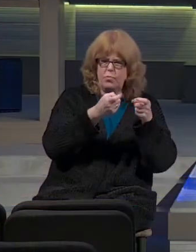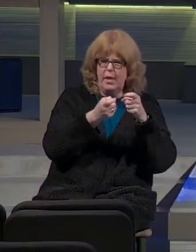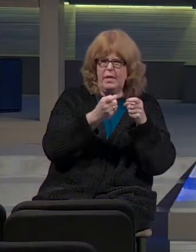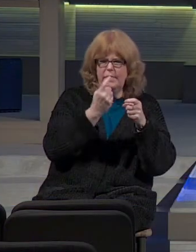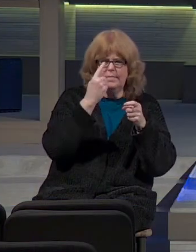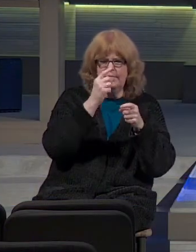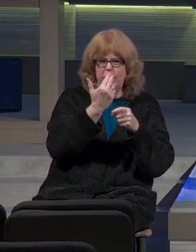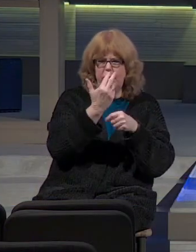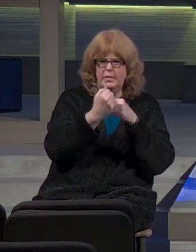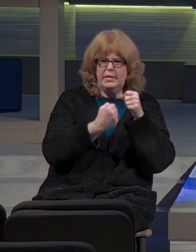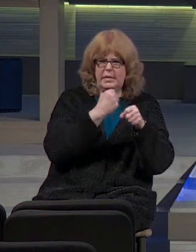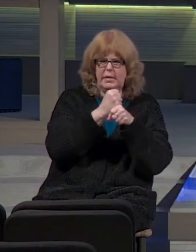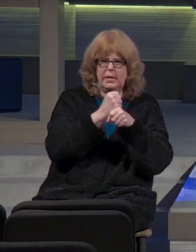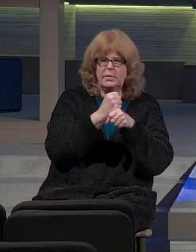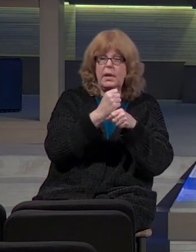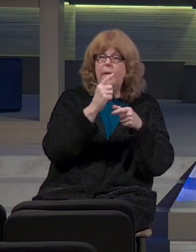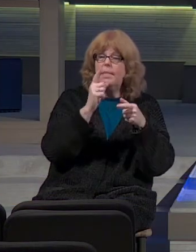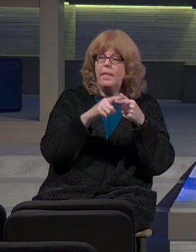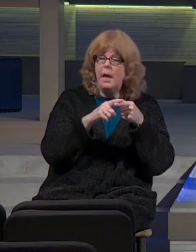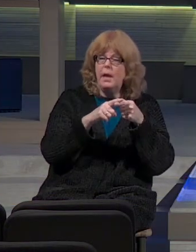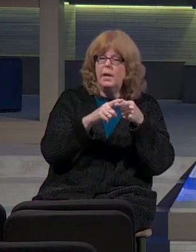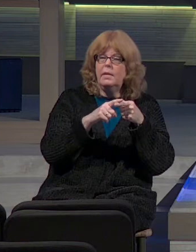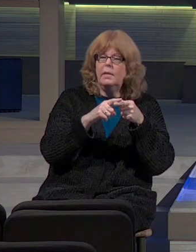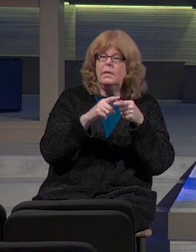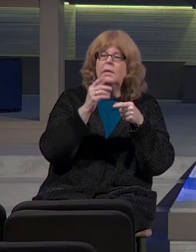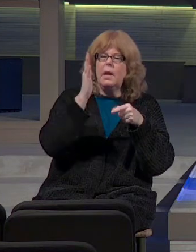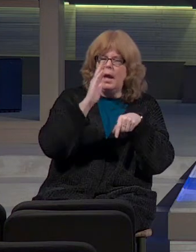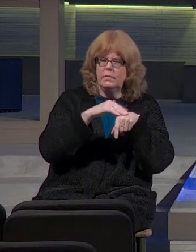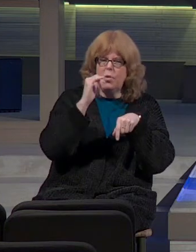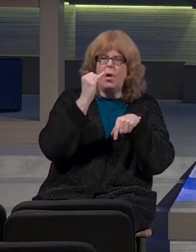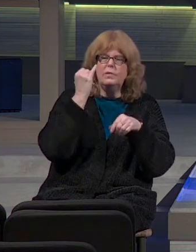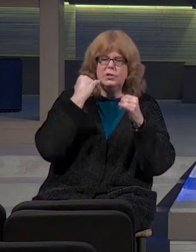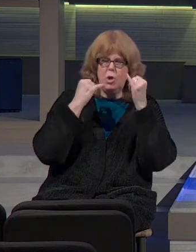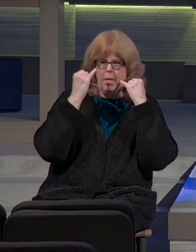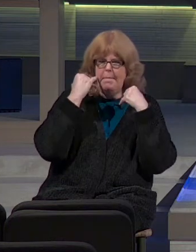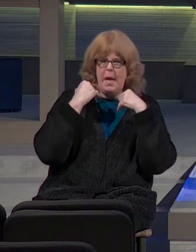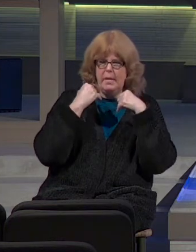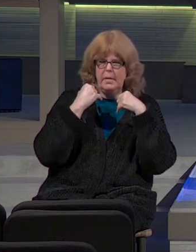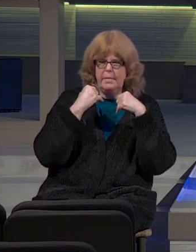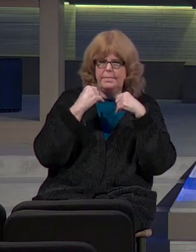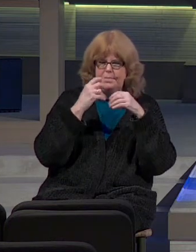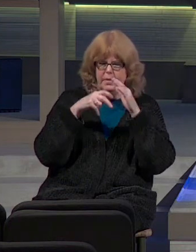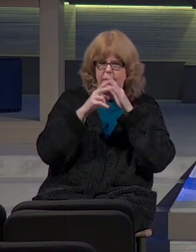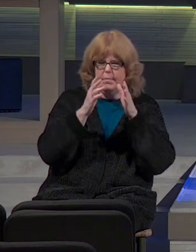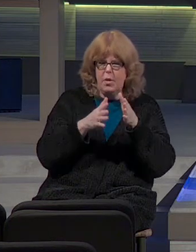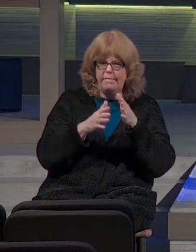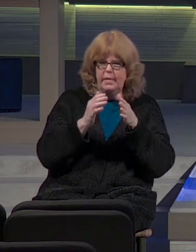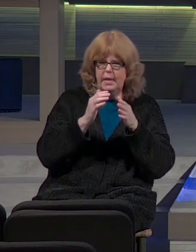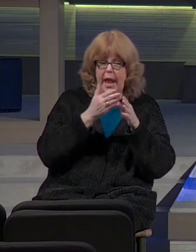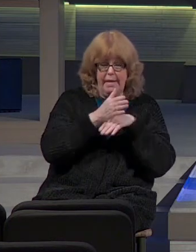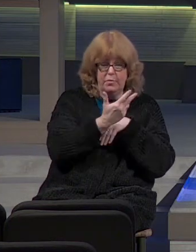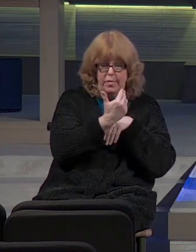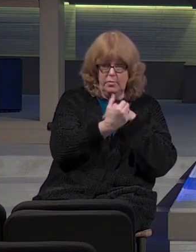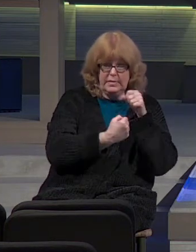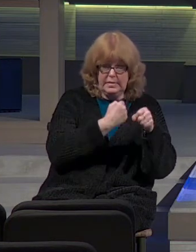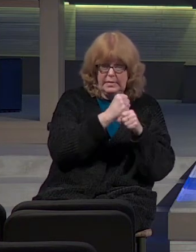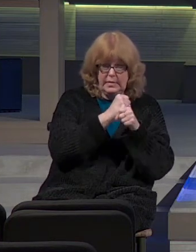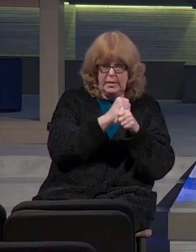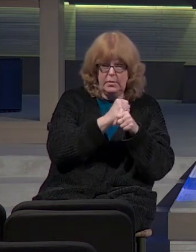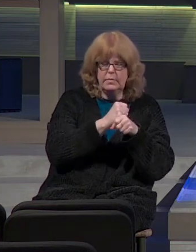is the call of Jeremiah. Right? 13 years in. We read that.